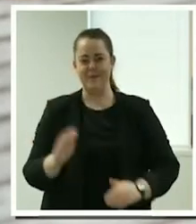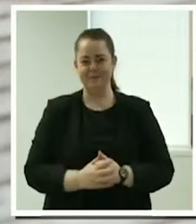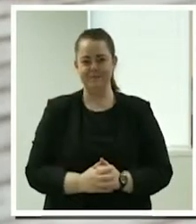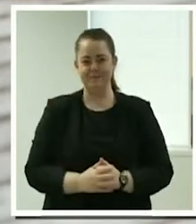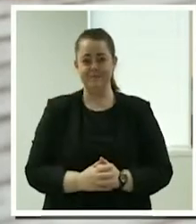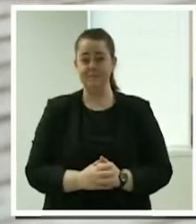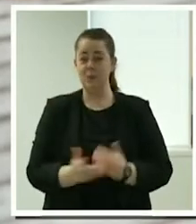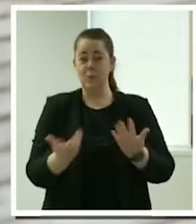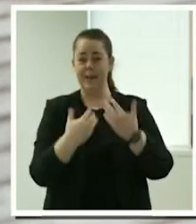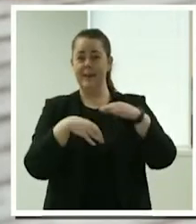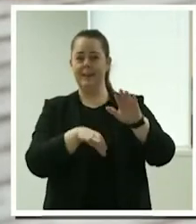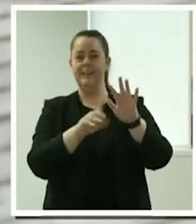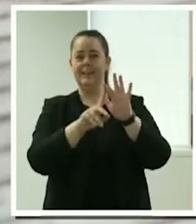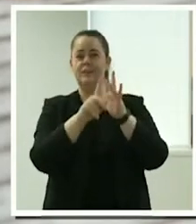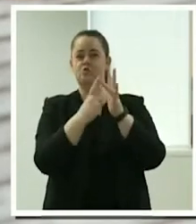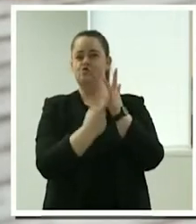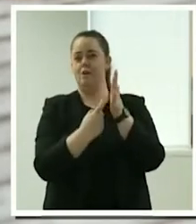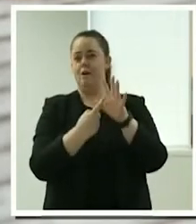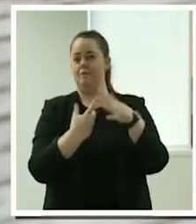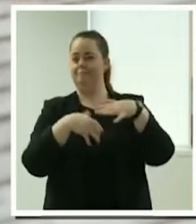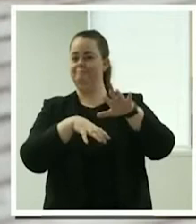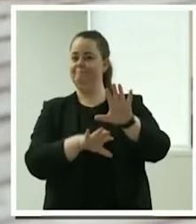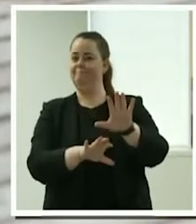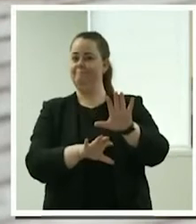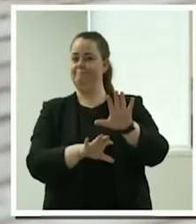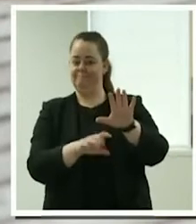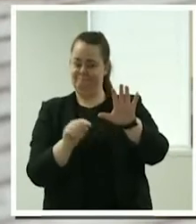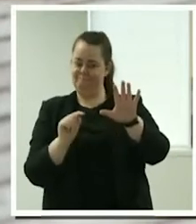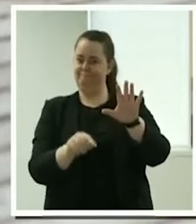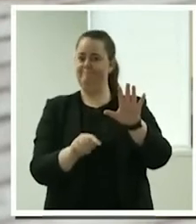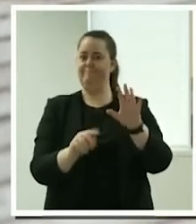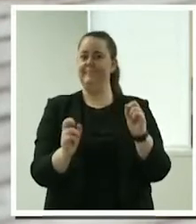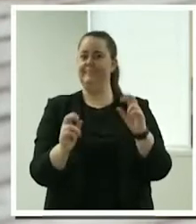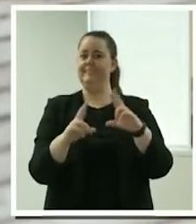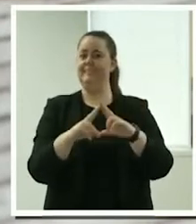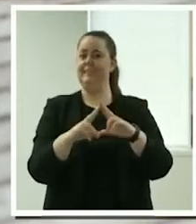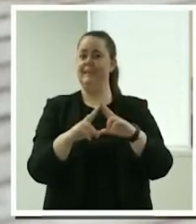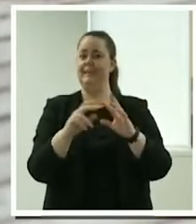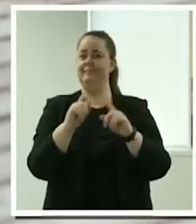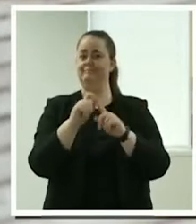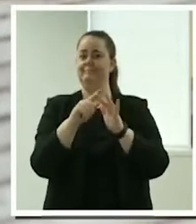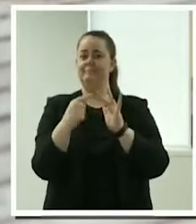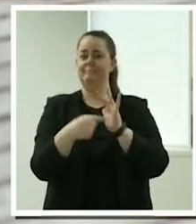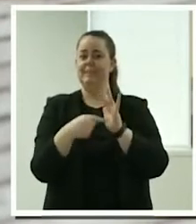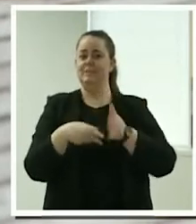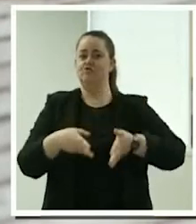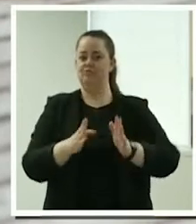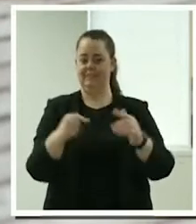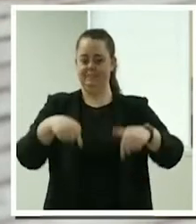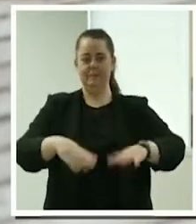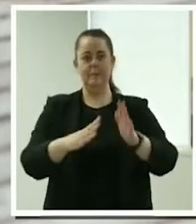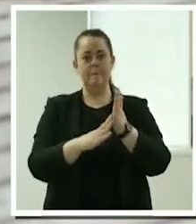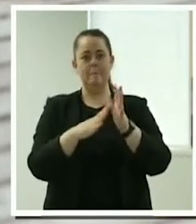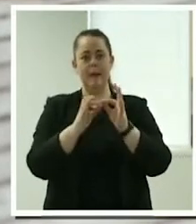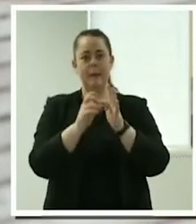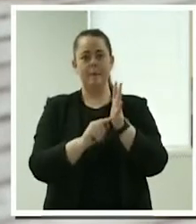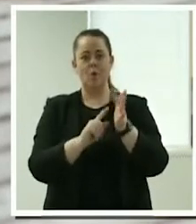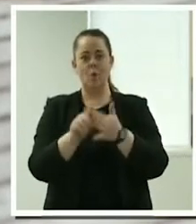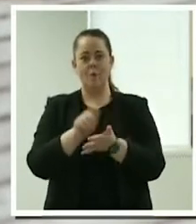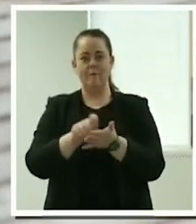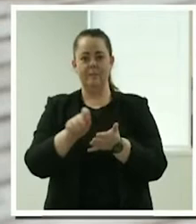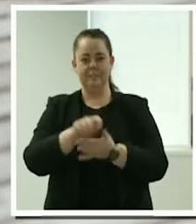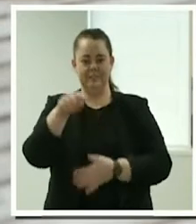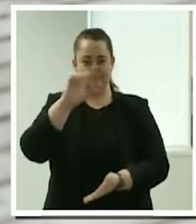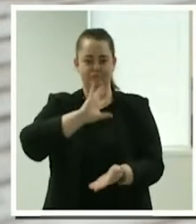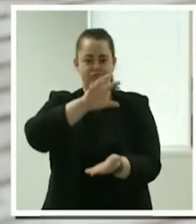on which our Mabel Pitt Street office is located here in Sydney. My name is Nicole and I work as part of the Mabel Community